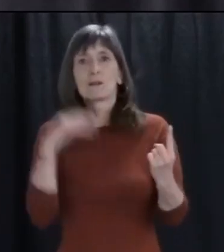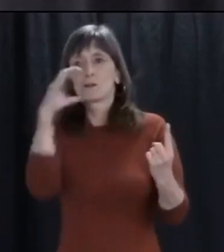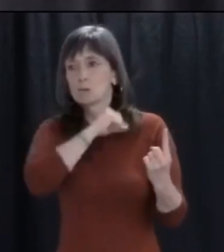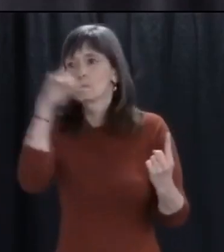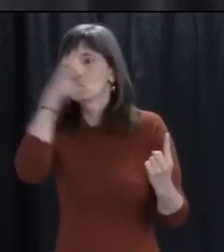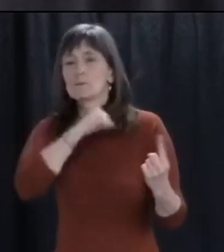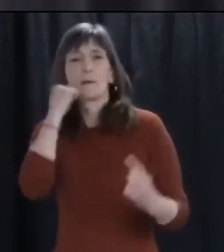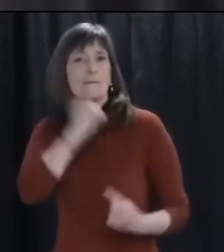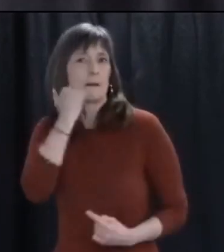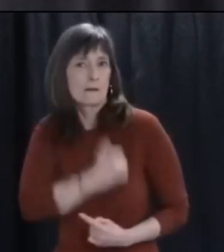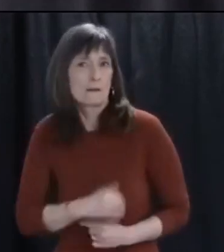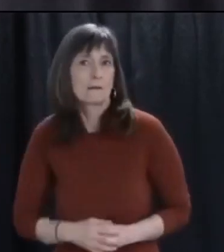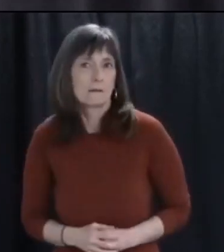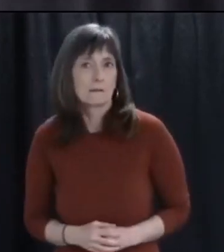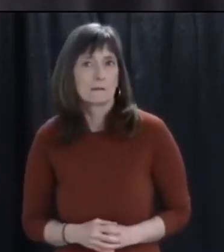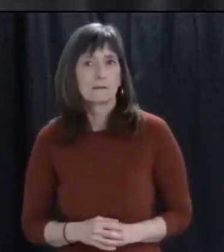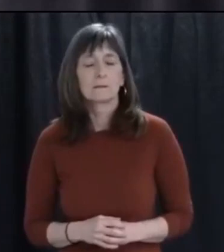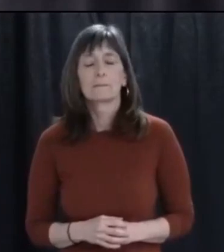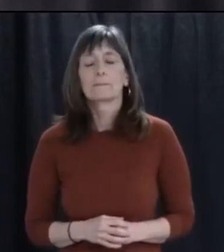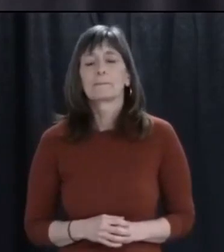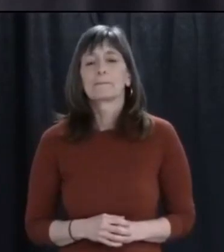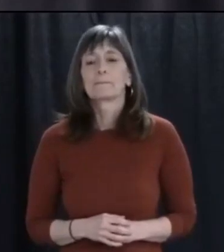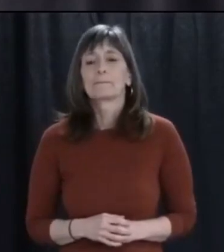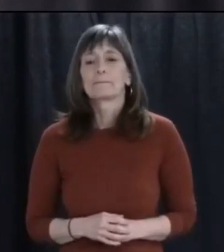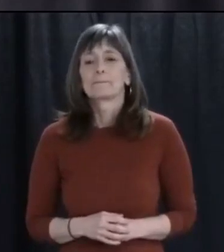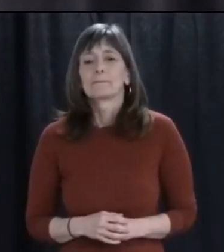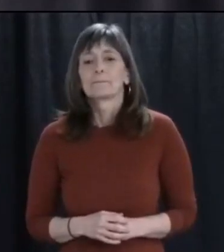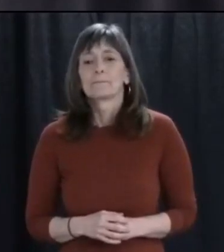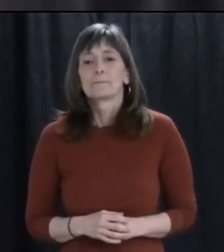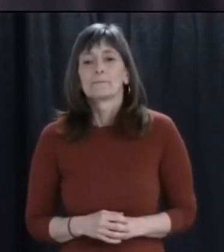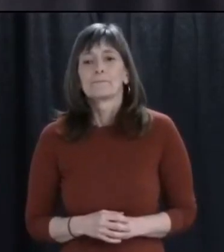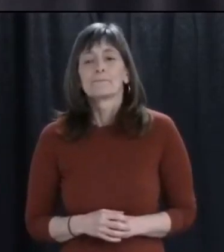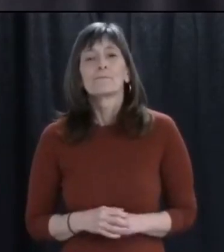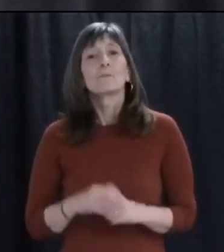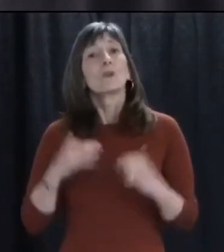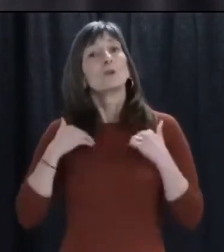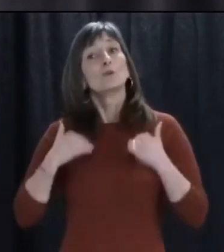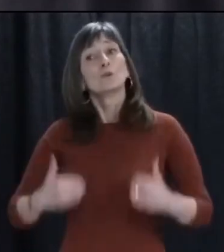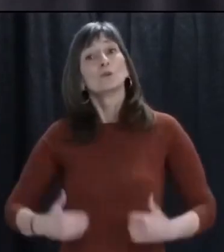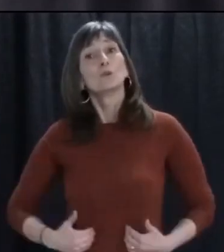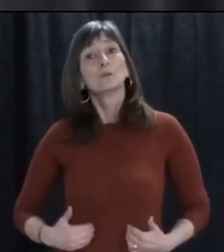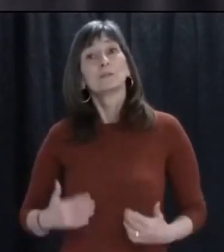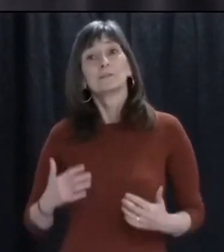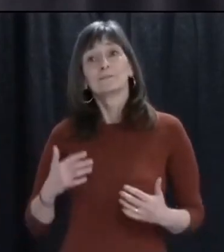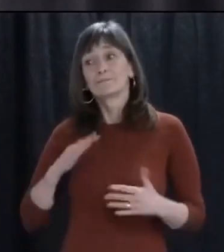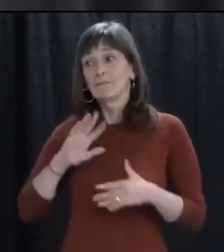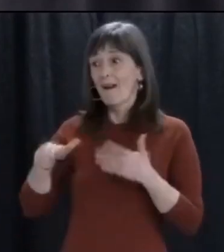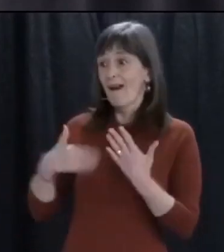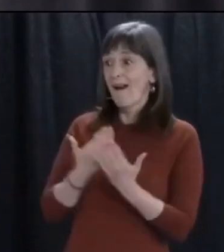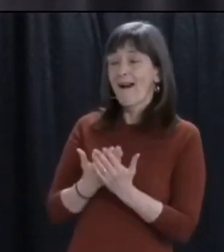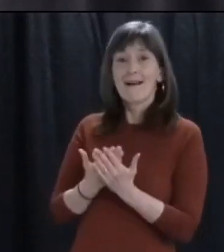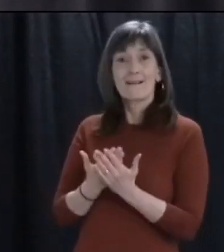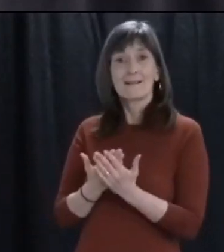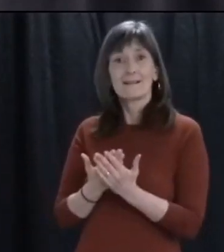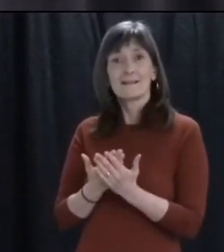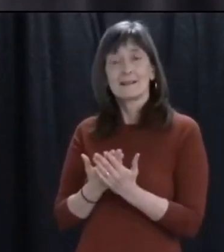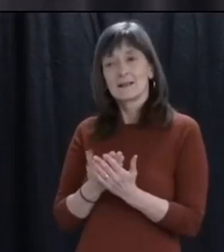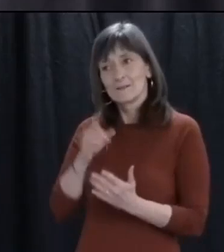One of the great lessons in humanity is that in a time of crisis, you don't stop being human.